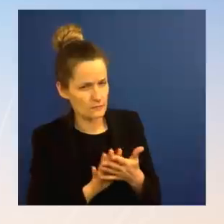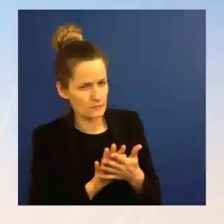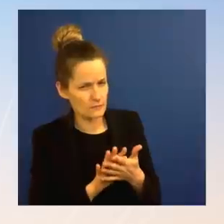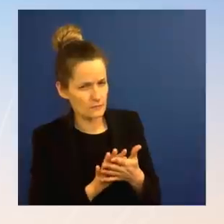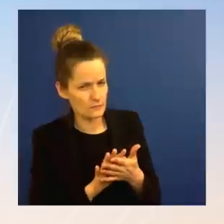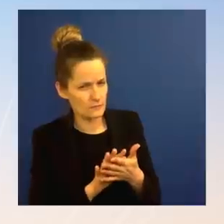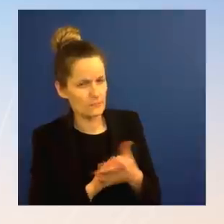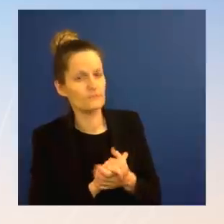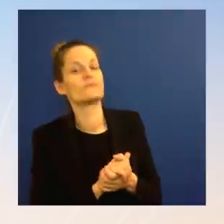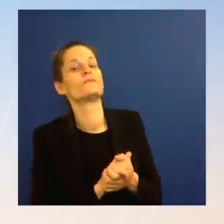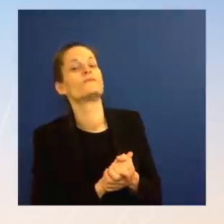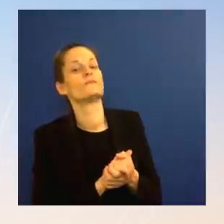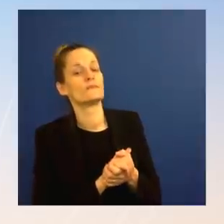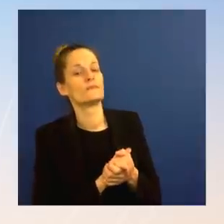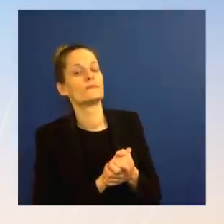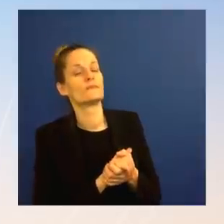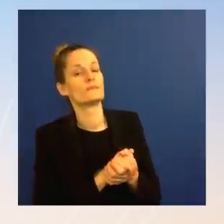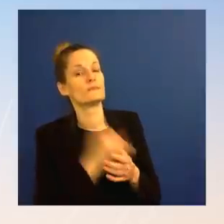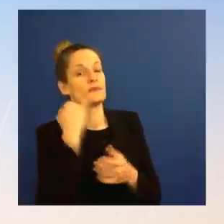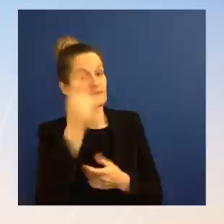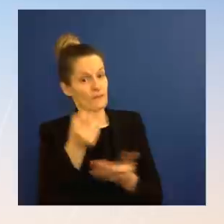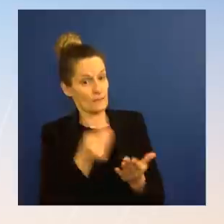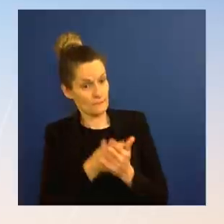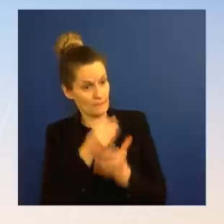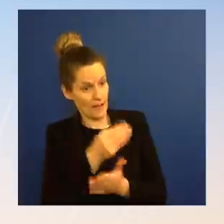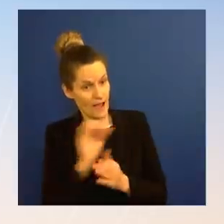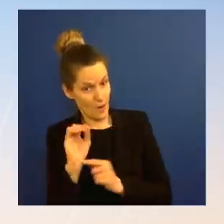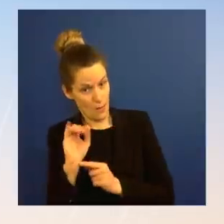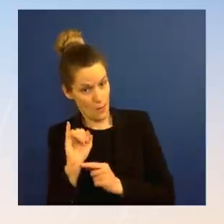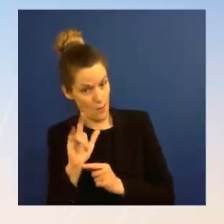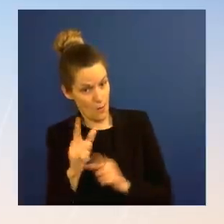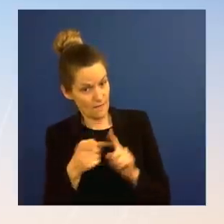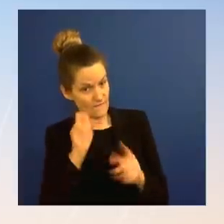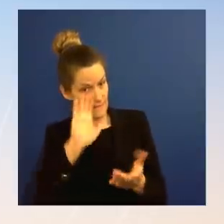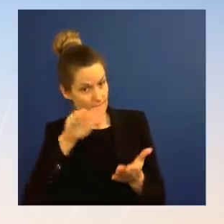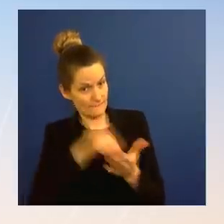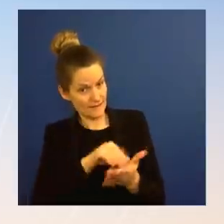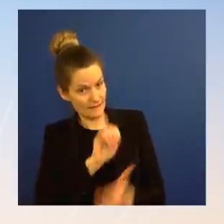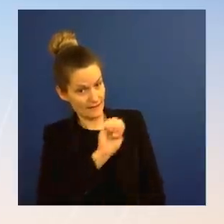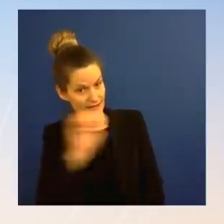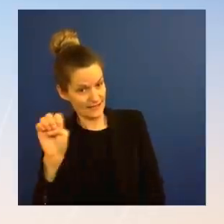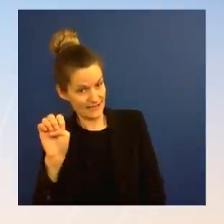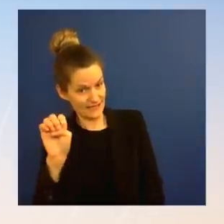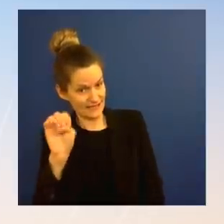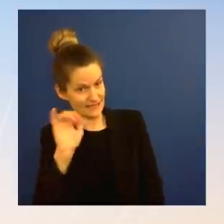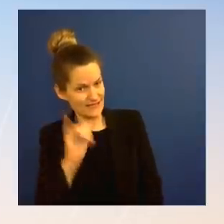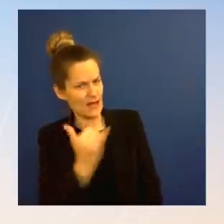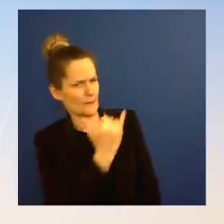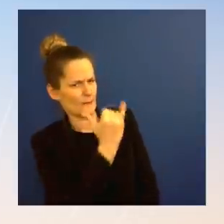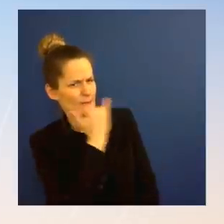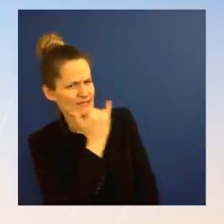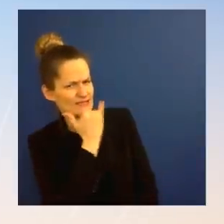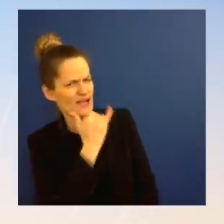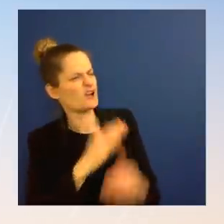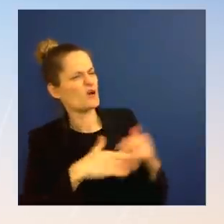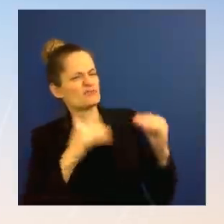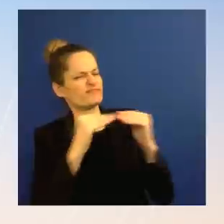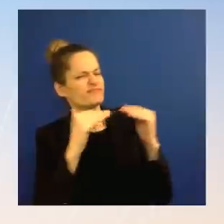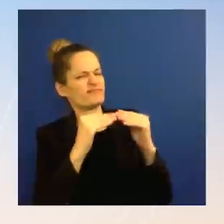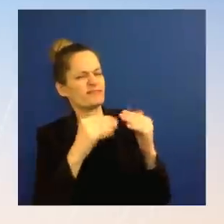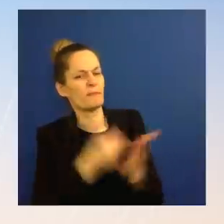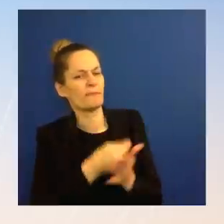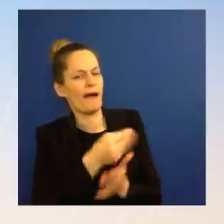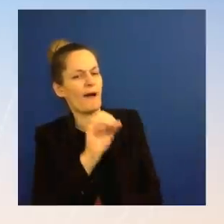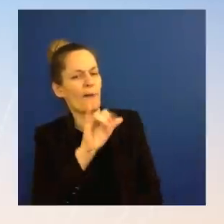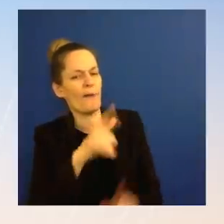as buying oil from Putin. Two things. I think I know where you'll go on the first one, but I want to give you the opportunity to respond. If the United States Spent so much time together,